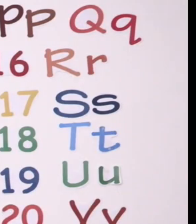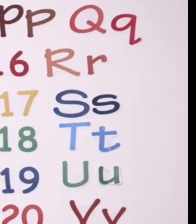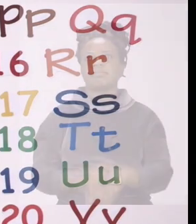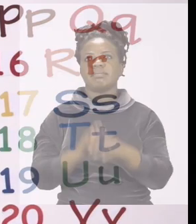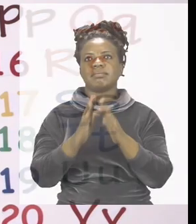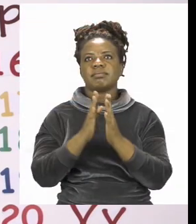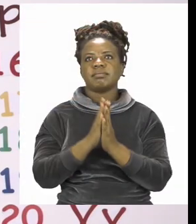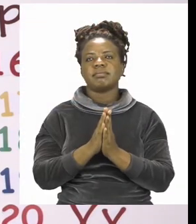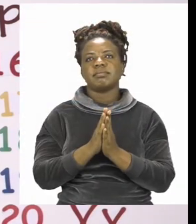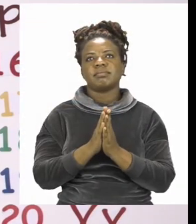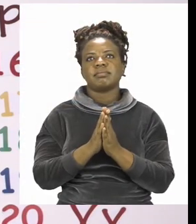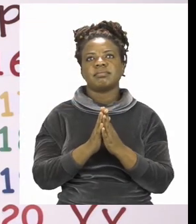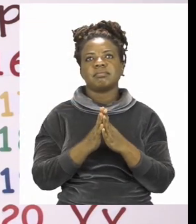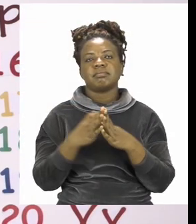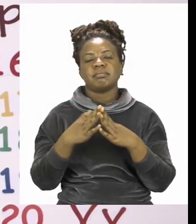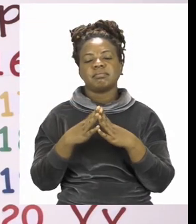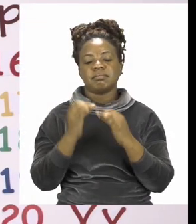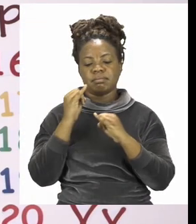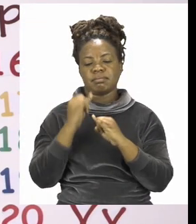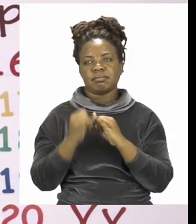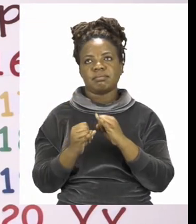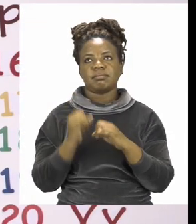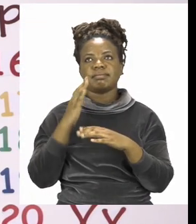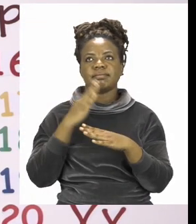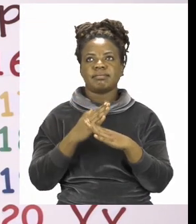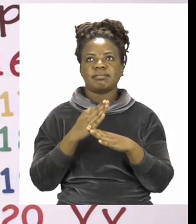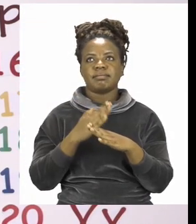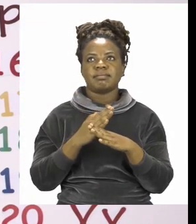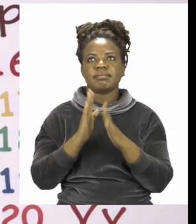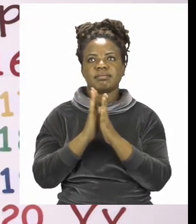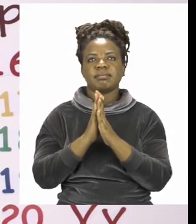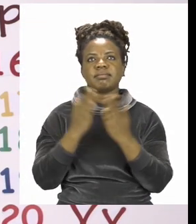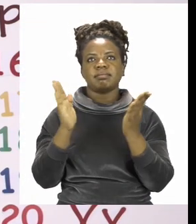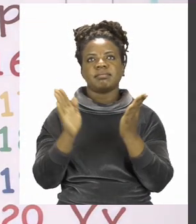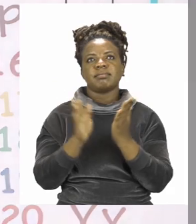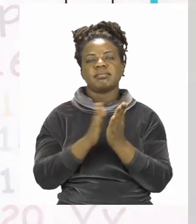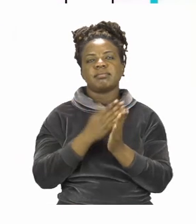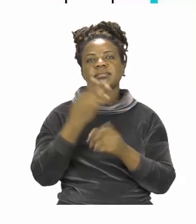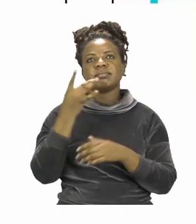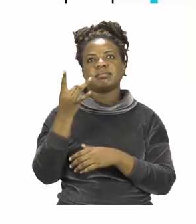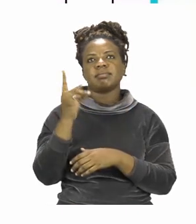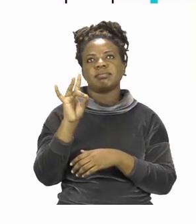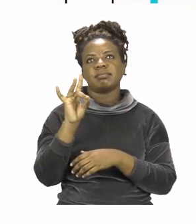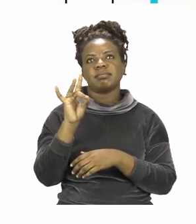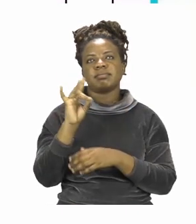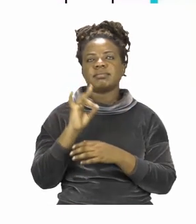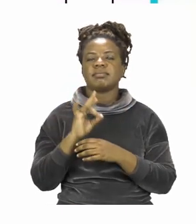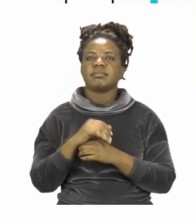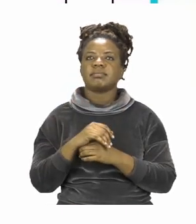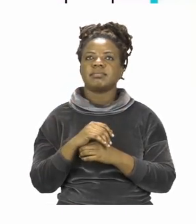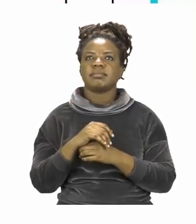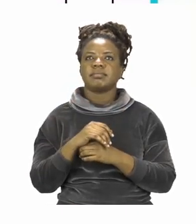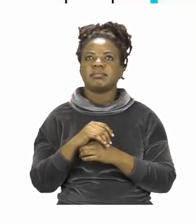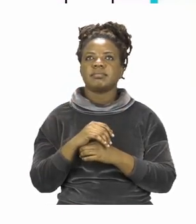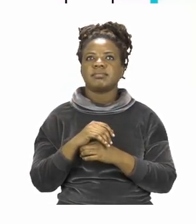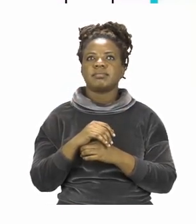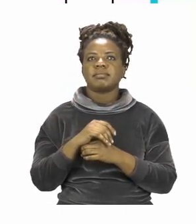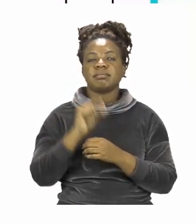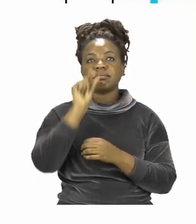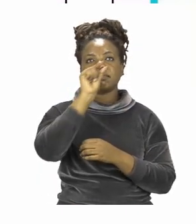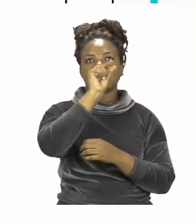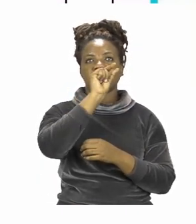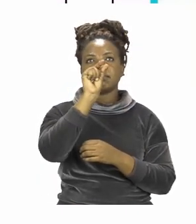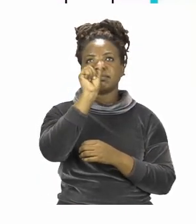To end our lesson boys and girls, we are now going to go to page eight. On page eight, we are going to be doing a